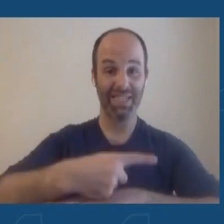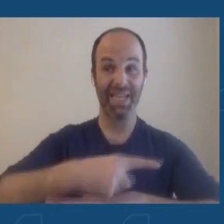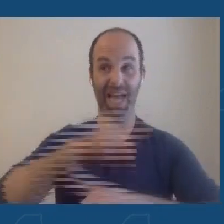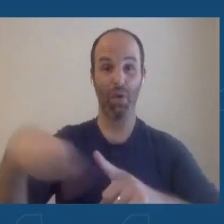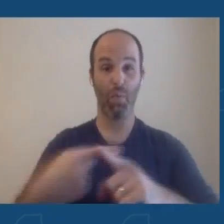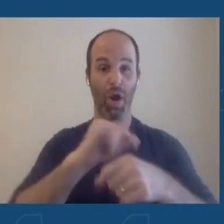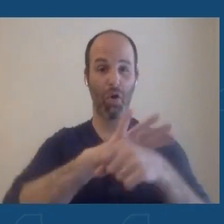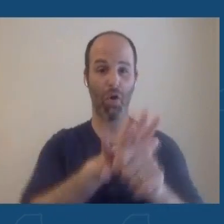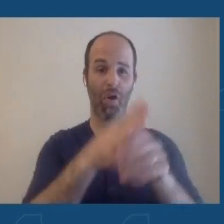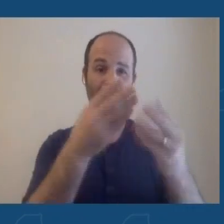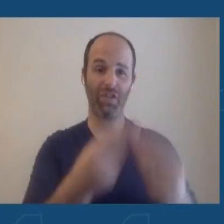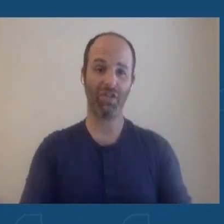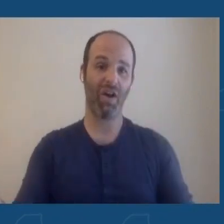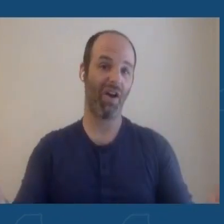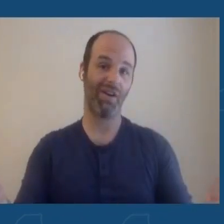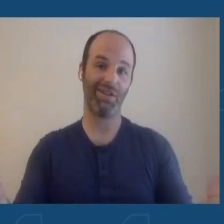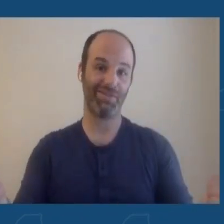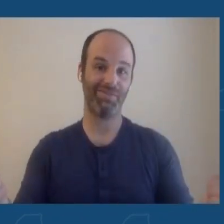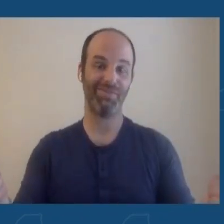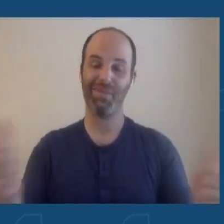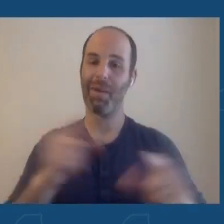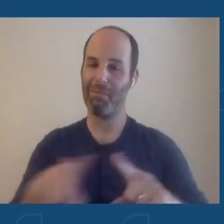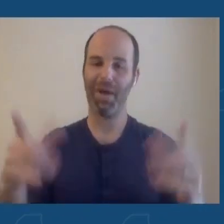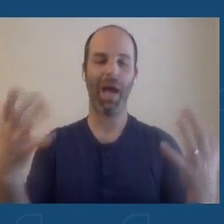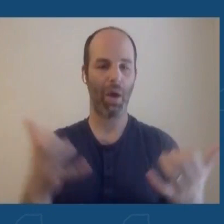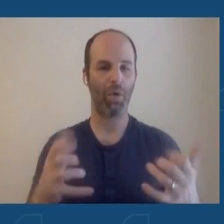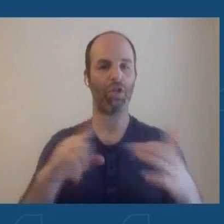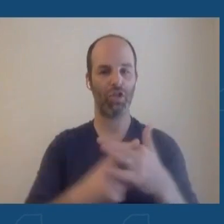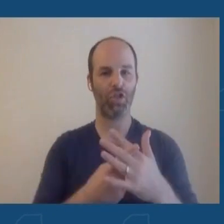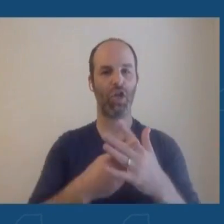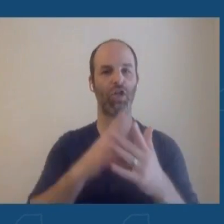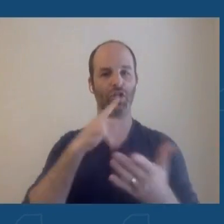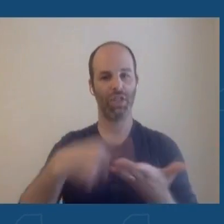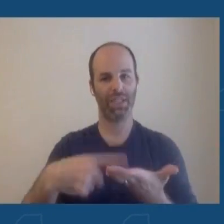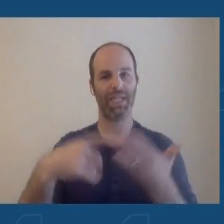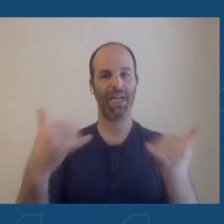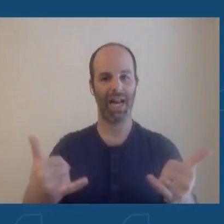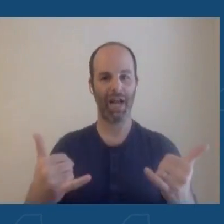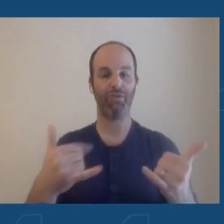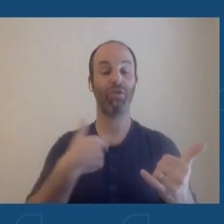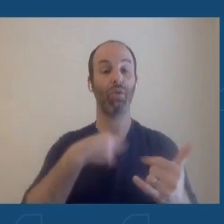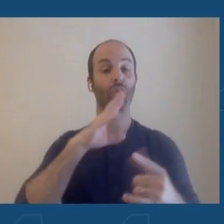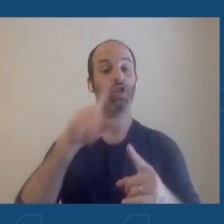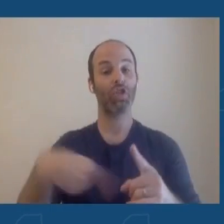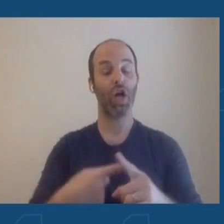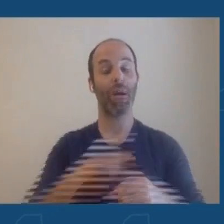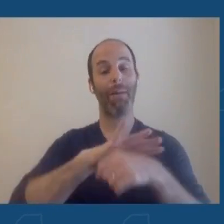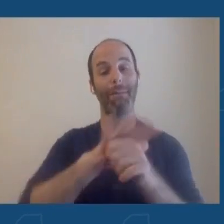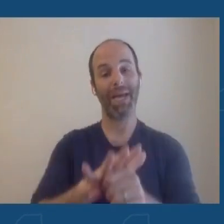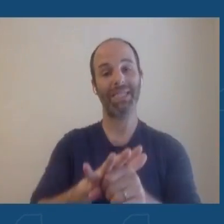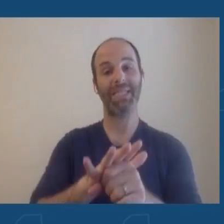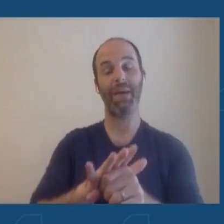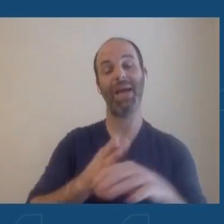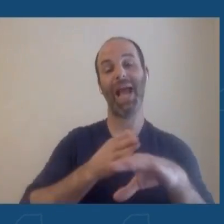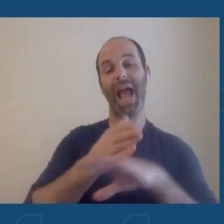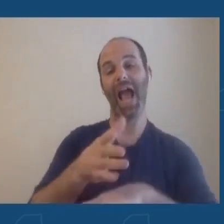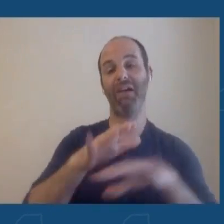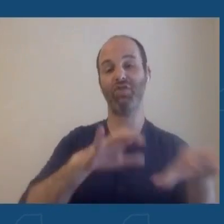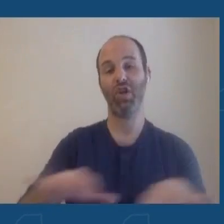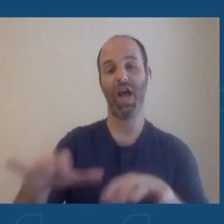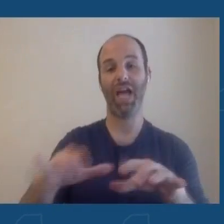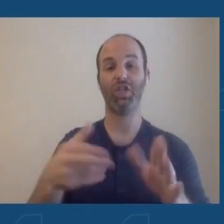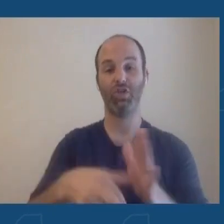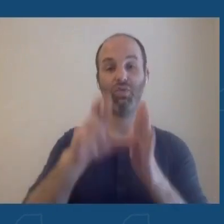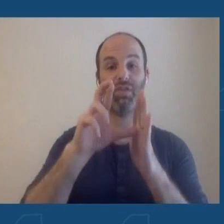But I want to start moving ahead right now. So we're going to have a pandemic after action review. We're not required to do it. It's not